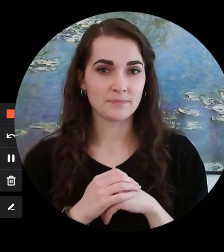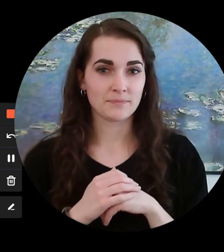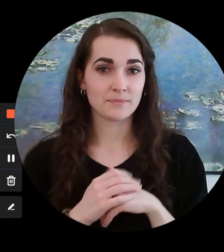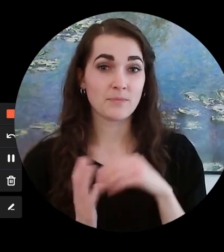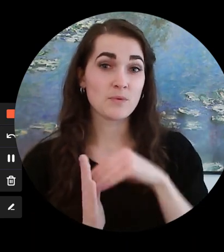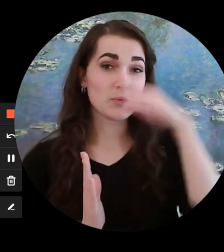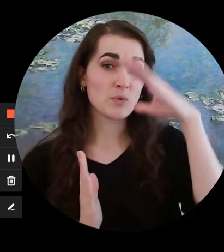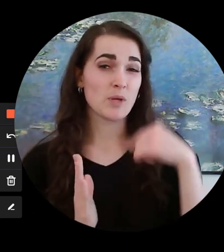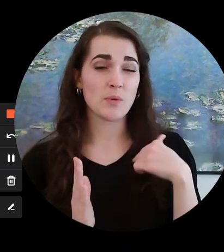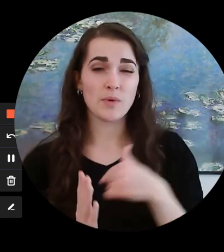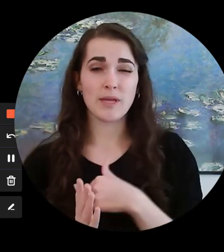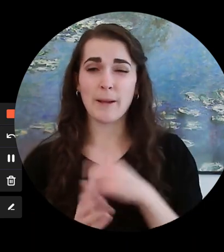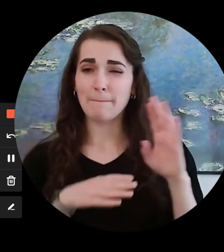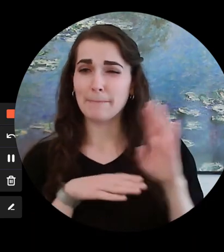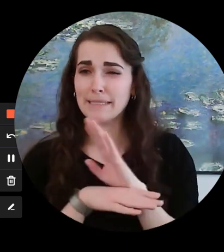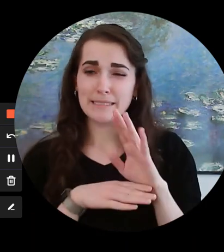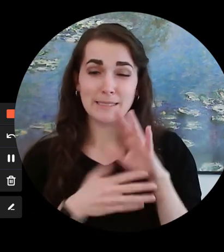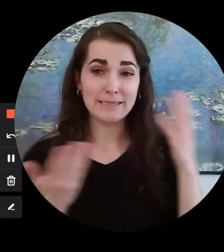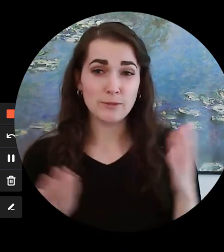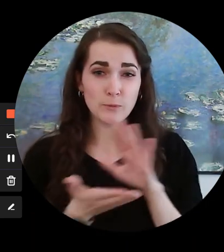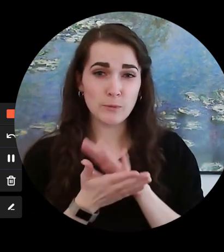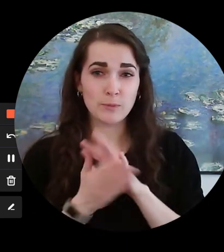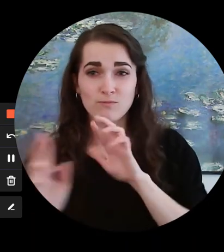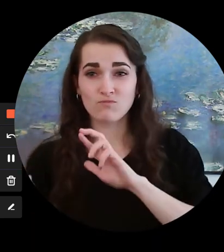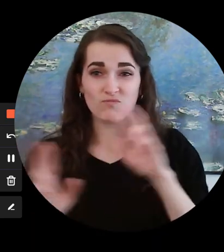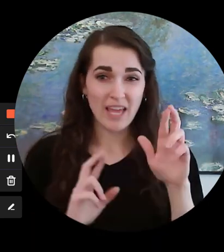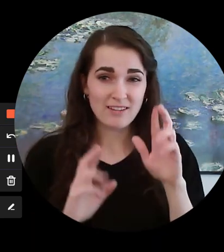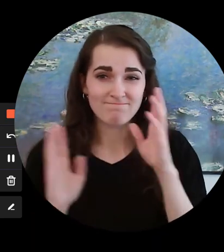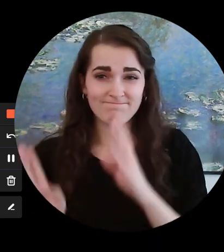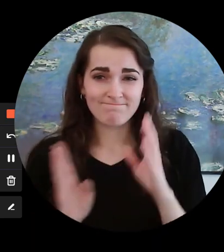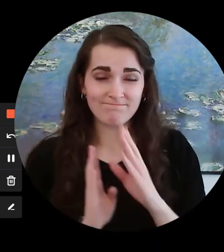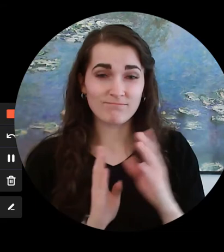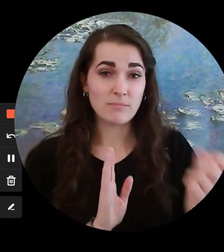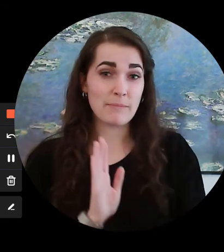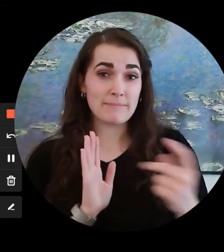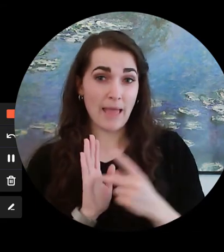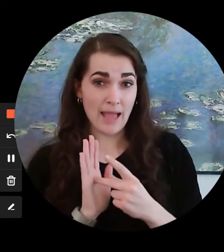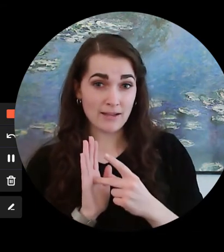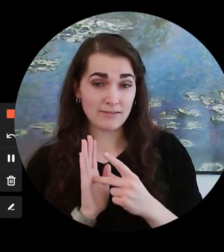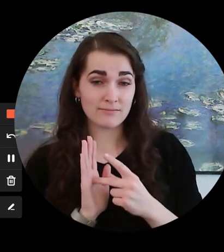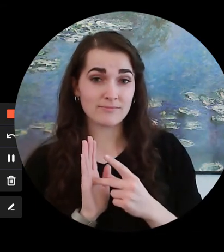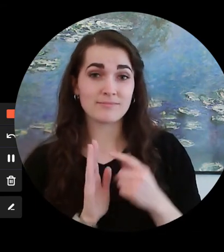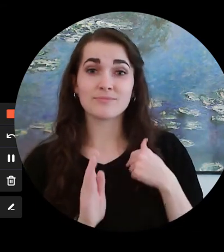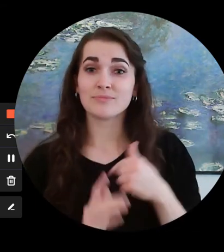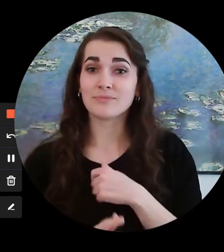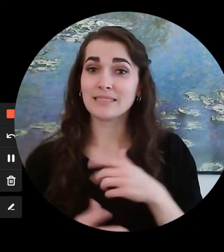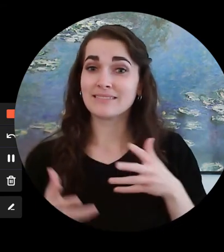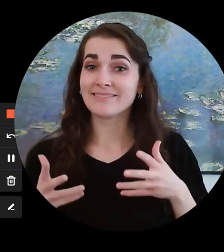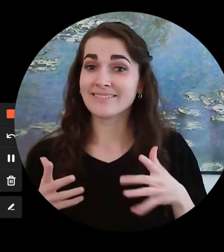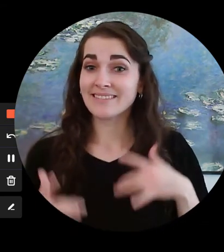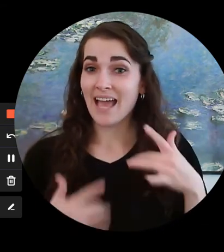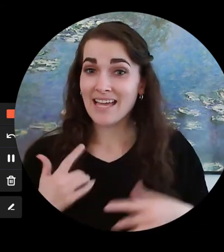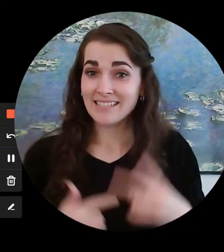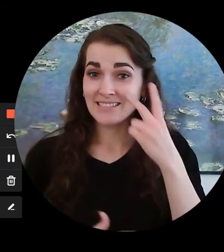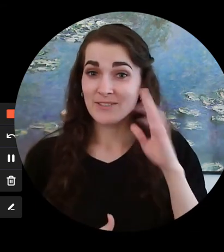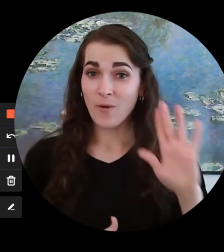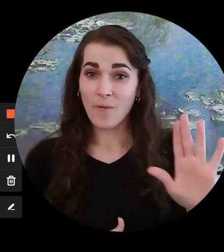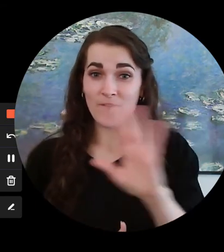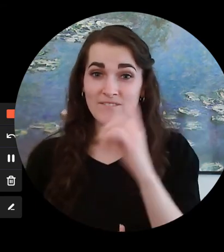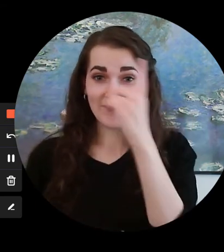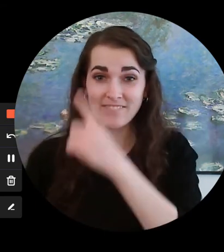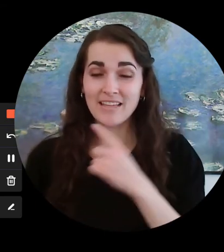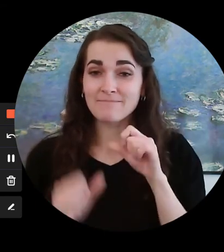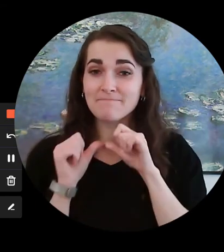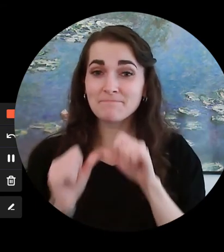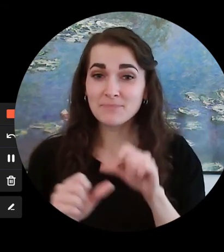Students, we are very busy at school preparing for when you will be coming back and we are very anxious to see your faces. So